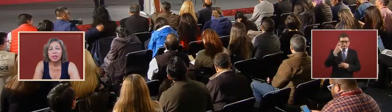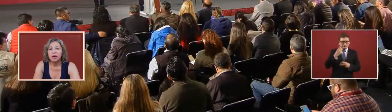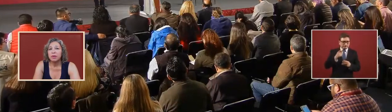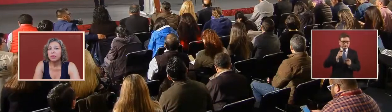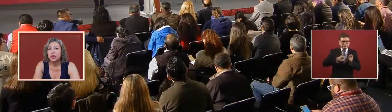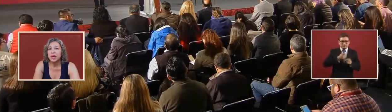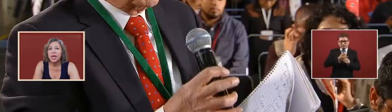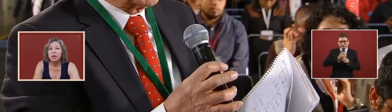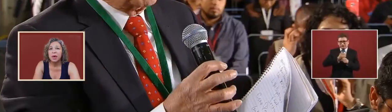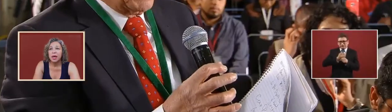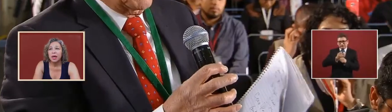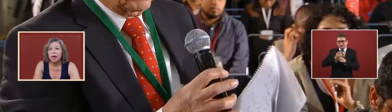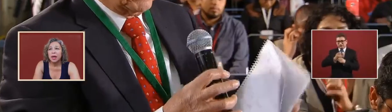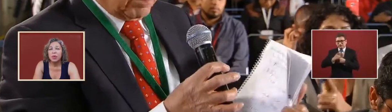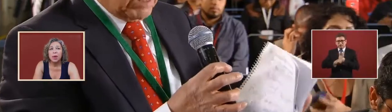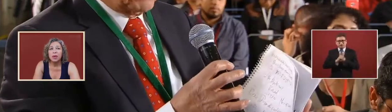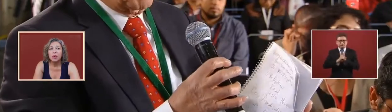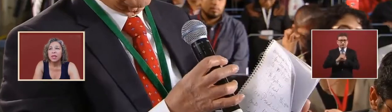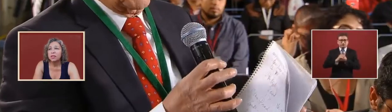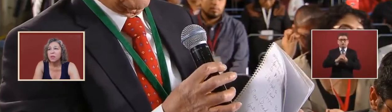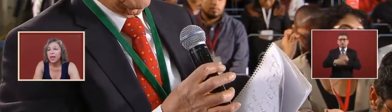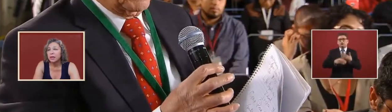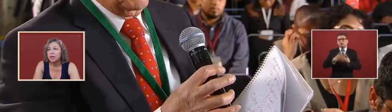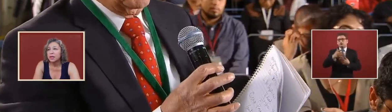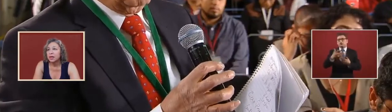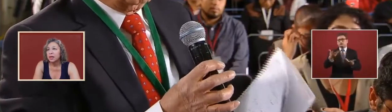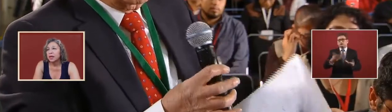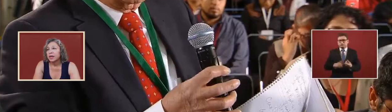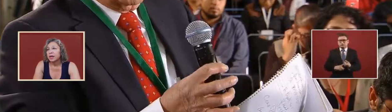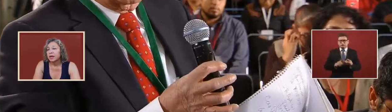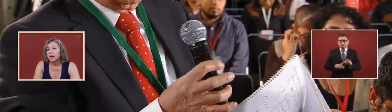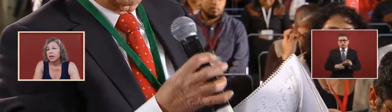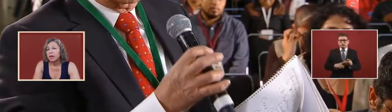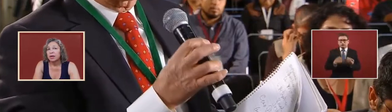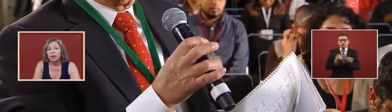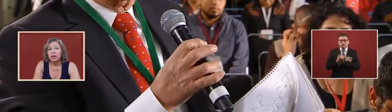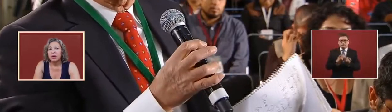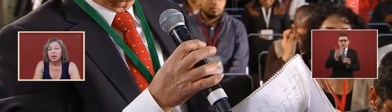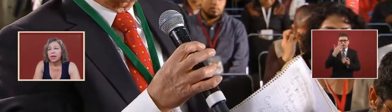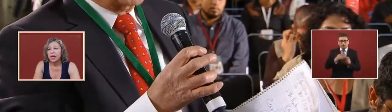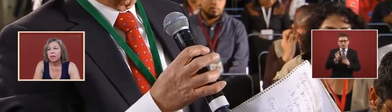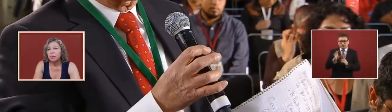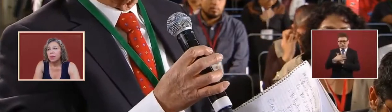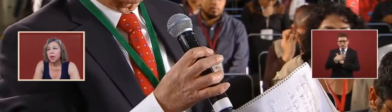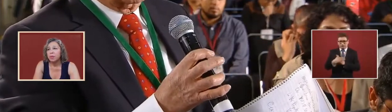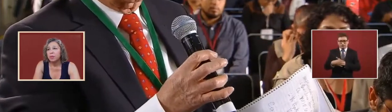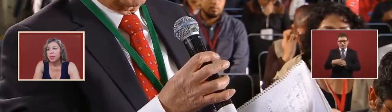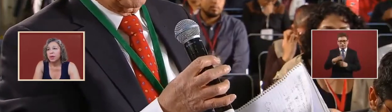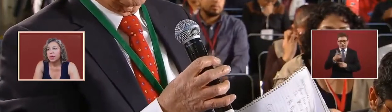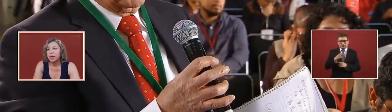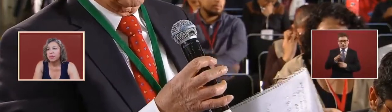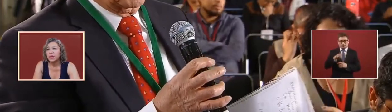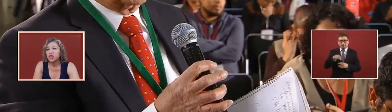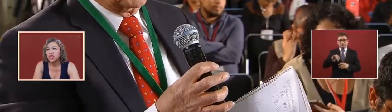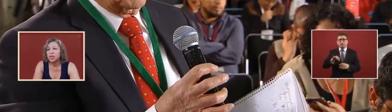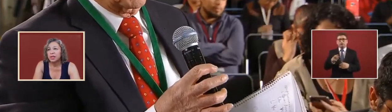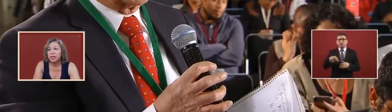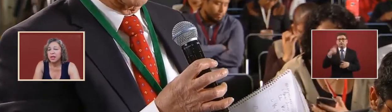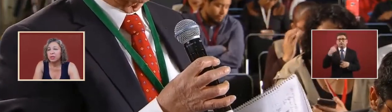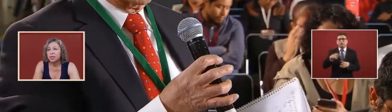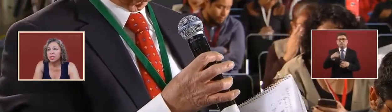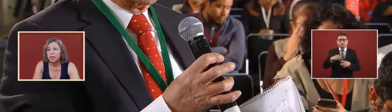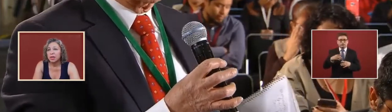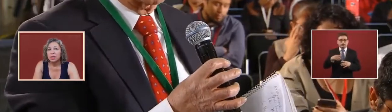this terrible enigma and what can we expect like a commission